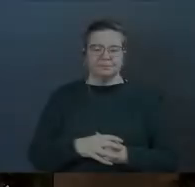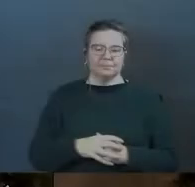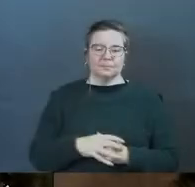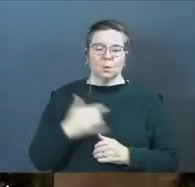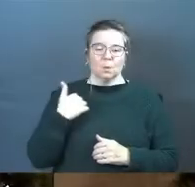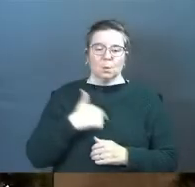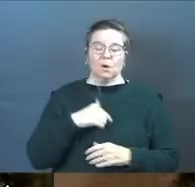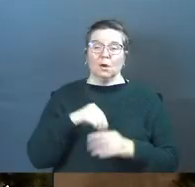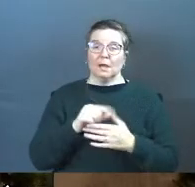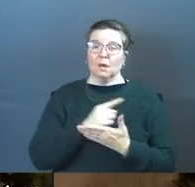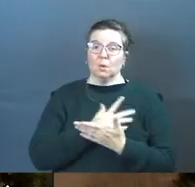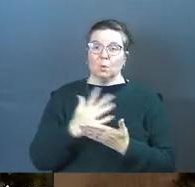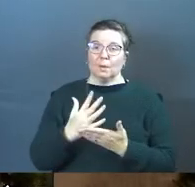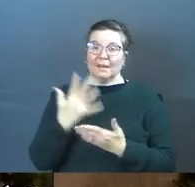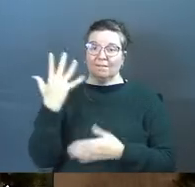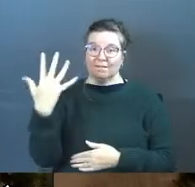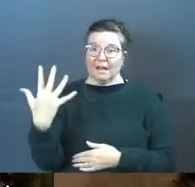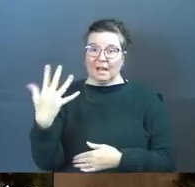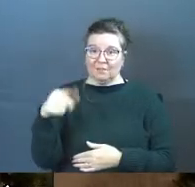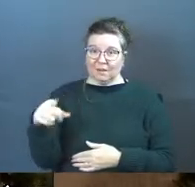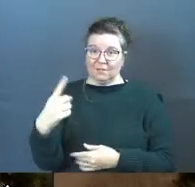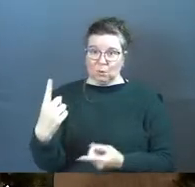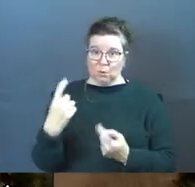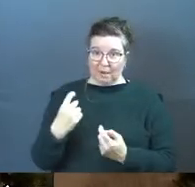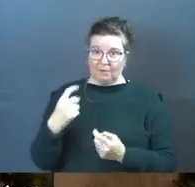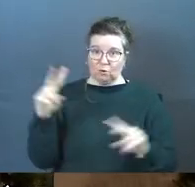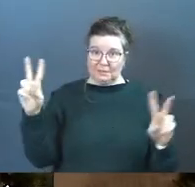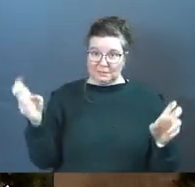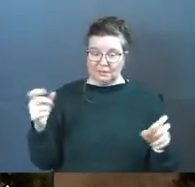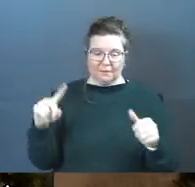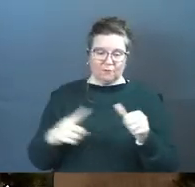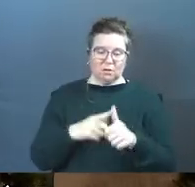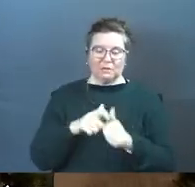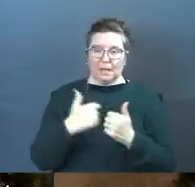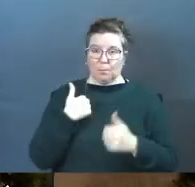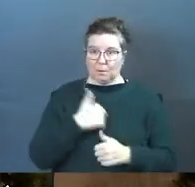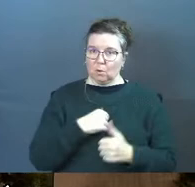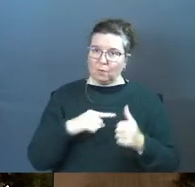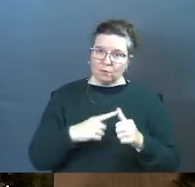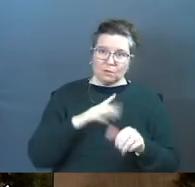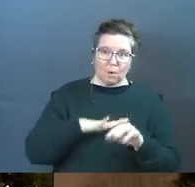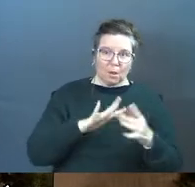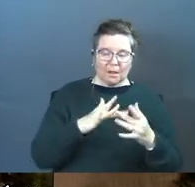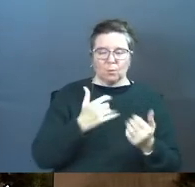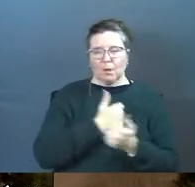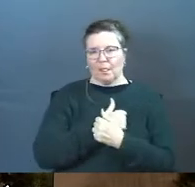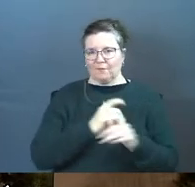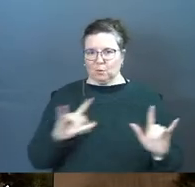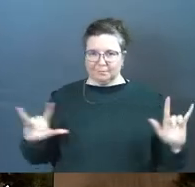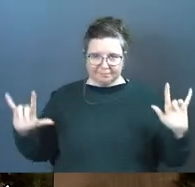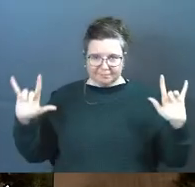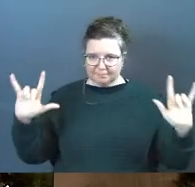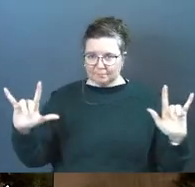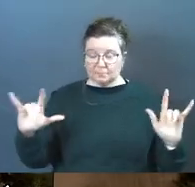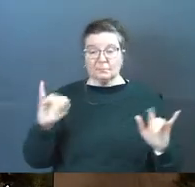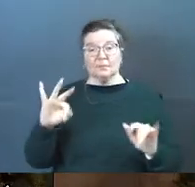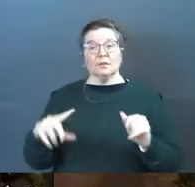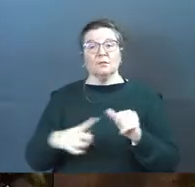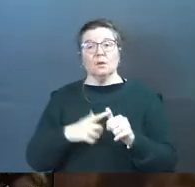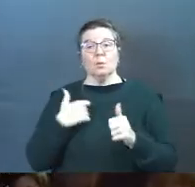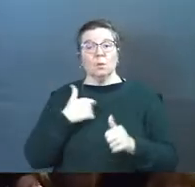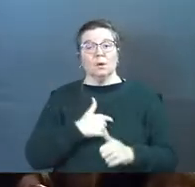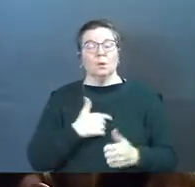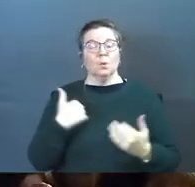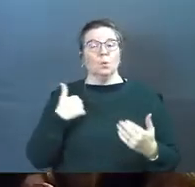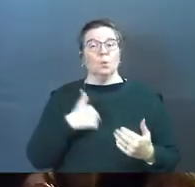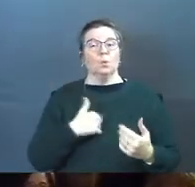So we are in week five of our You Asked For It series, and if this is your first time with us or first time online, we love you guys, by the way. If it's your first time